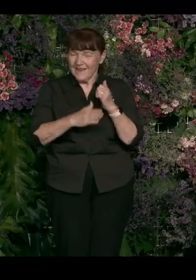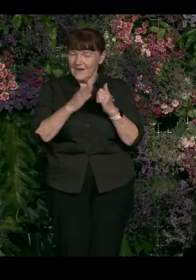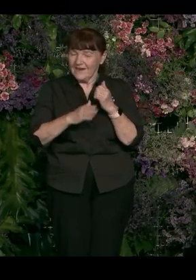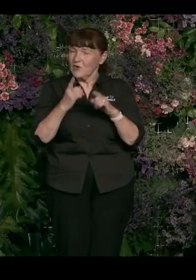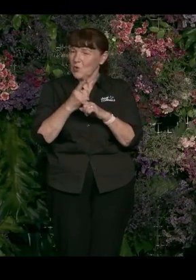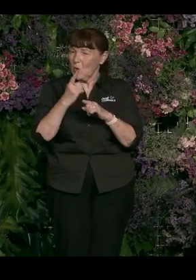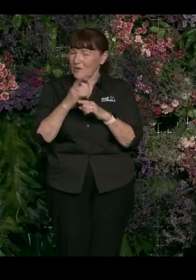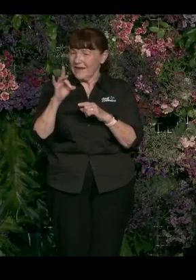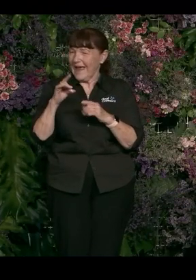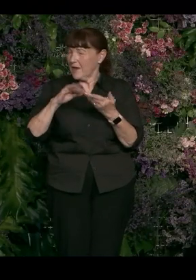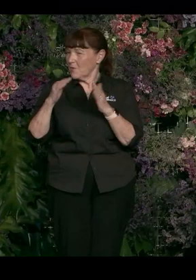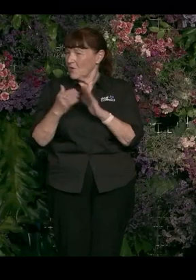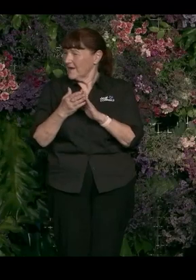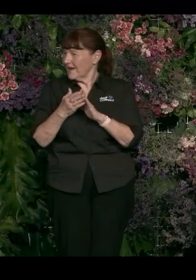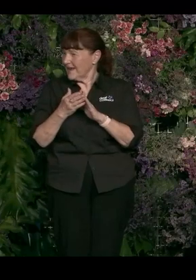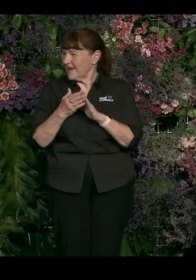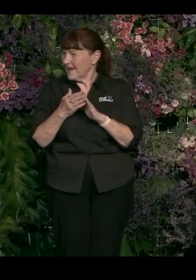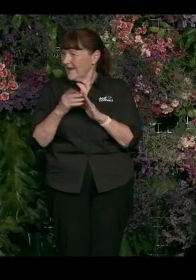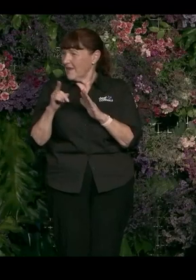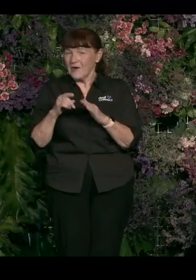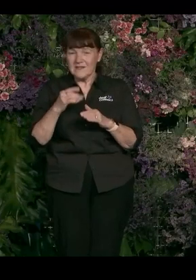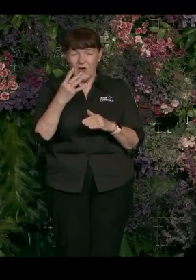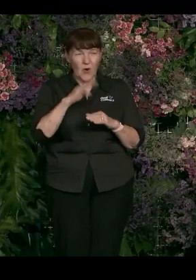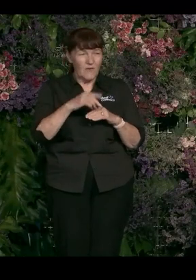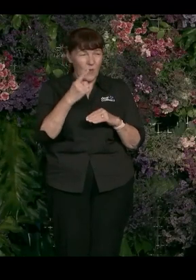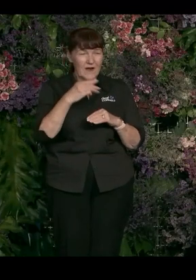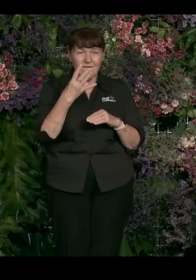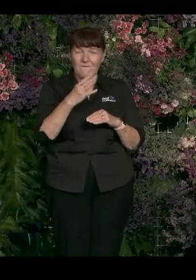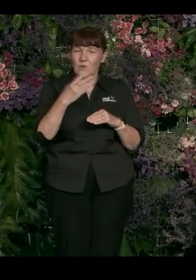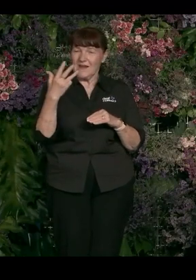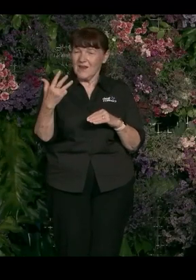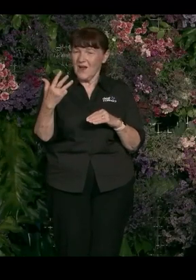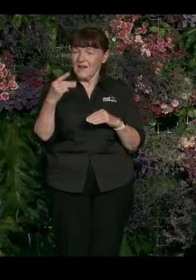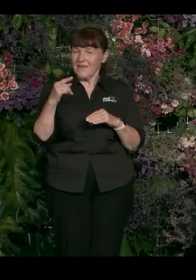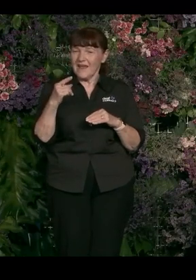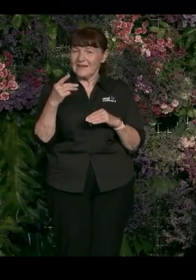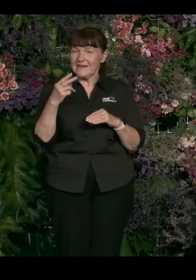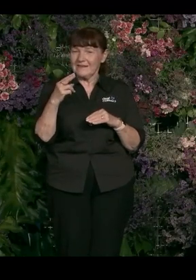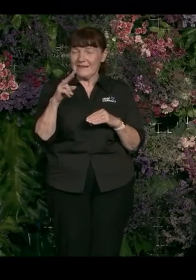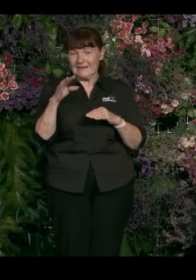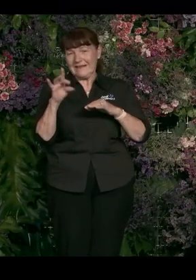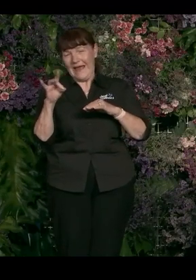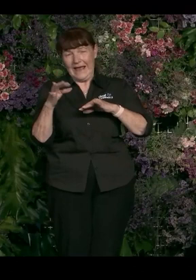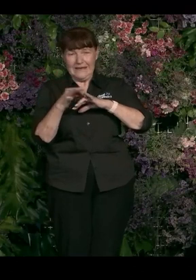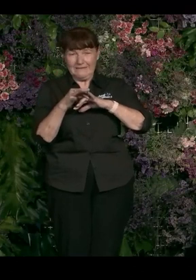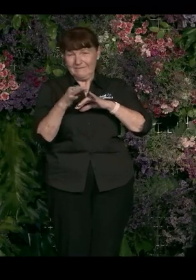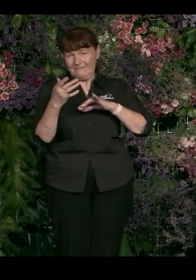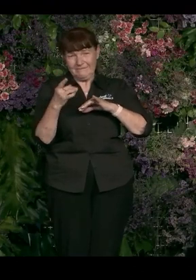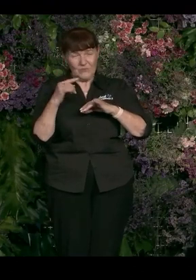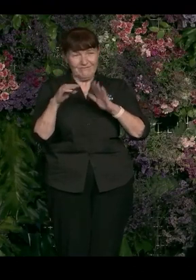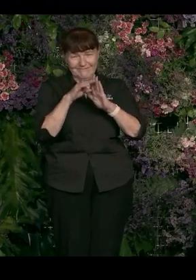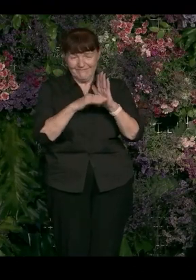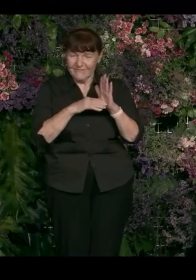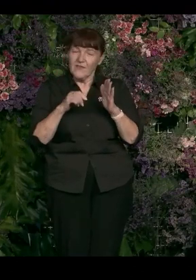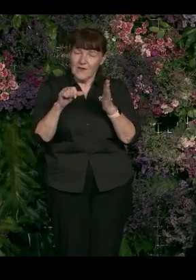the States, there were over 1,049 rights at a federal level that gay and lesbian couples did not receive because marriage equality wasn't even on the horizon. Ninety percent